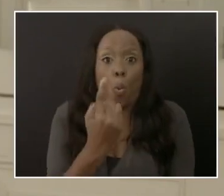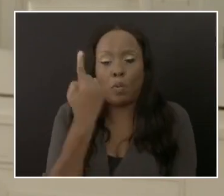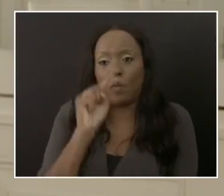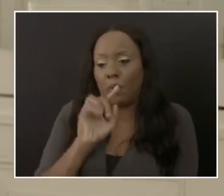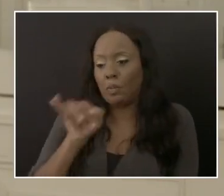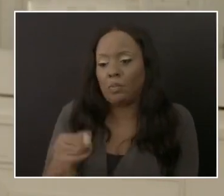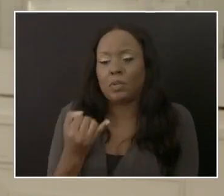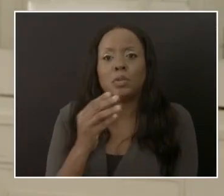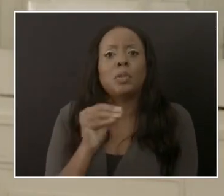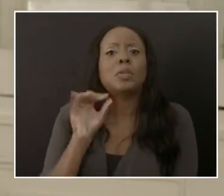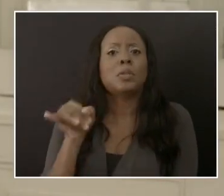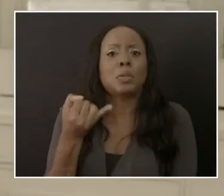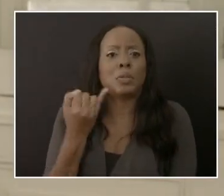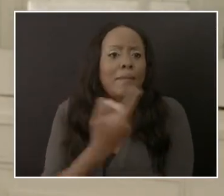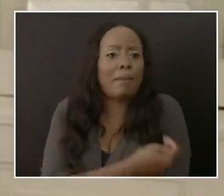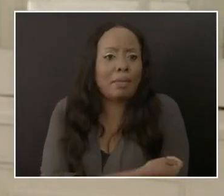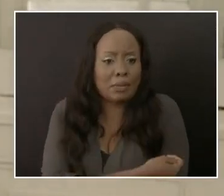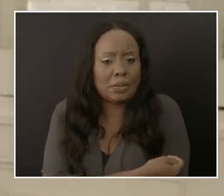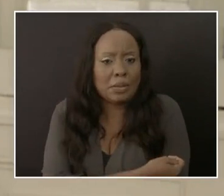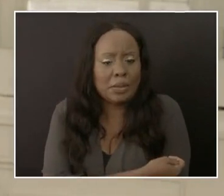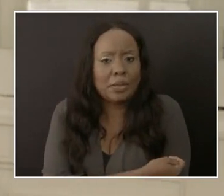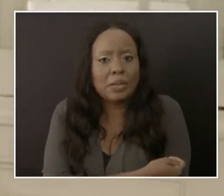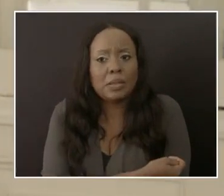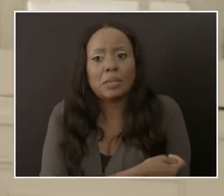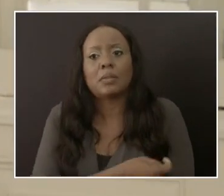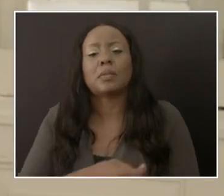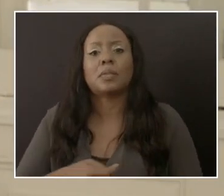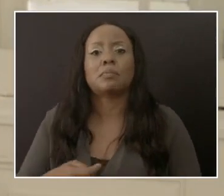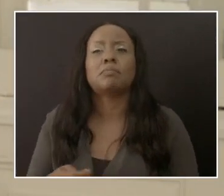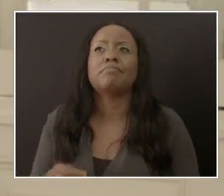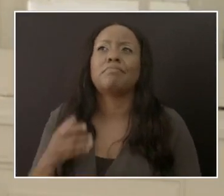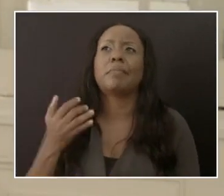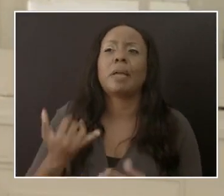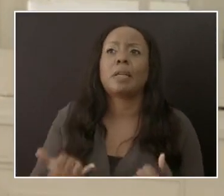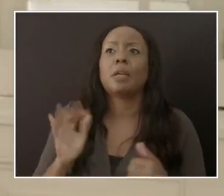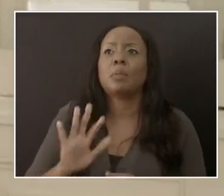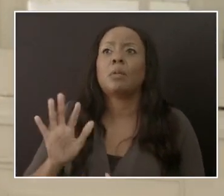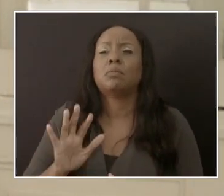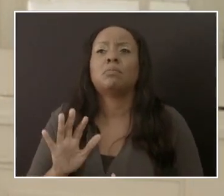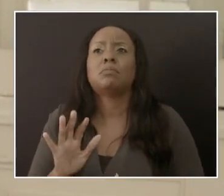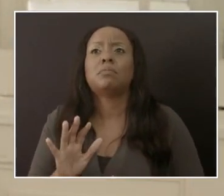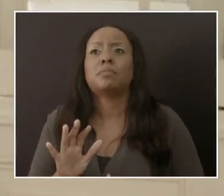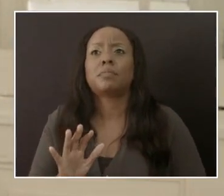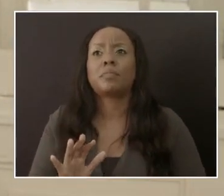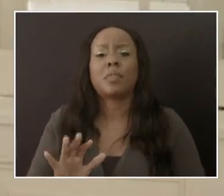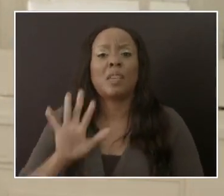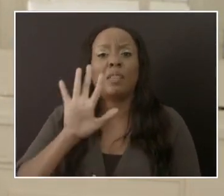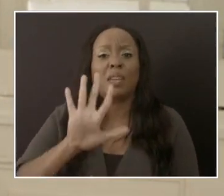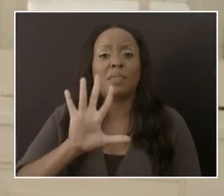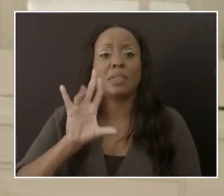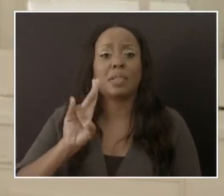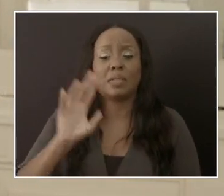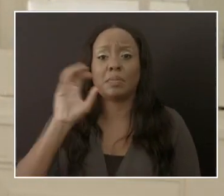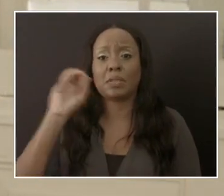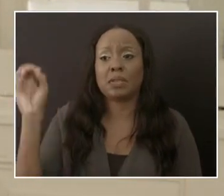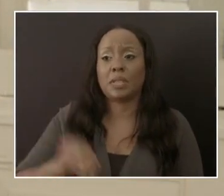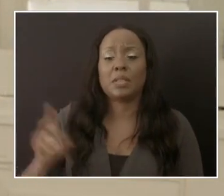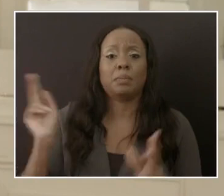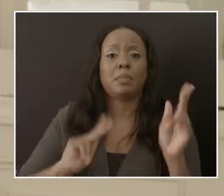it will be one dose, is about 57% of the eligible population.